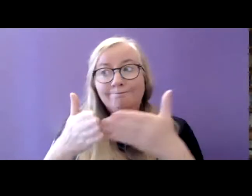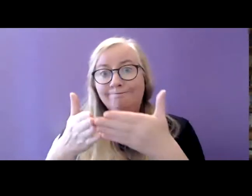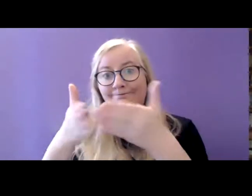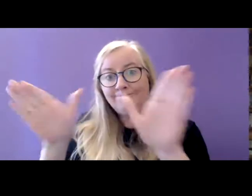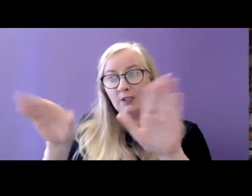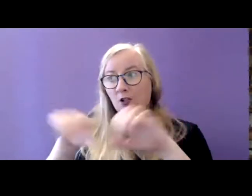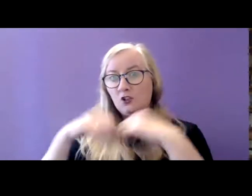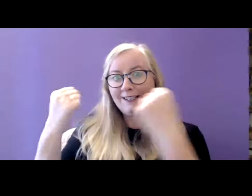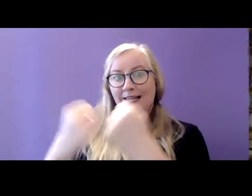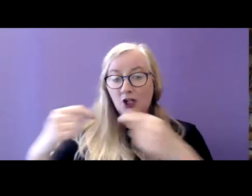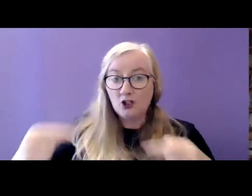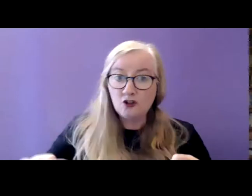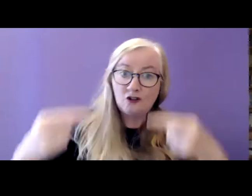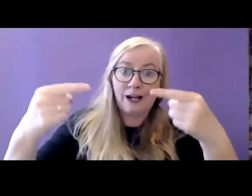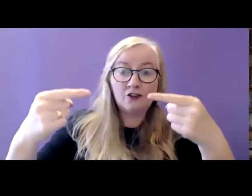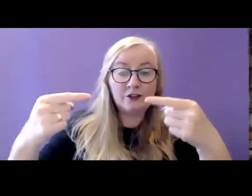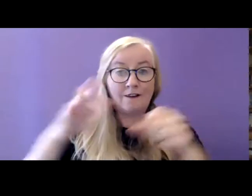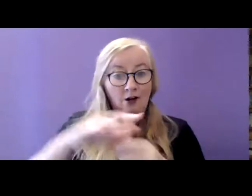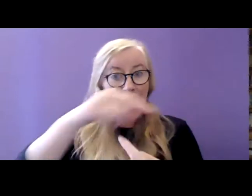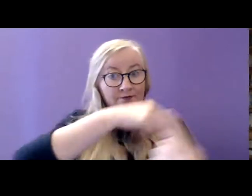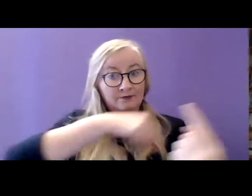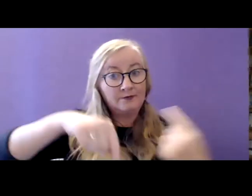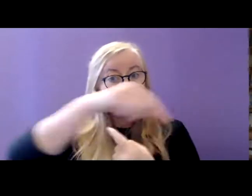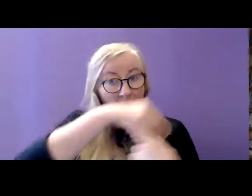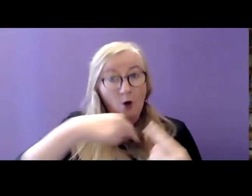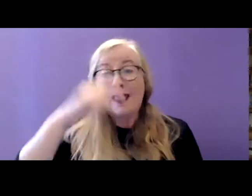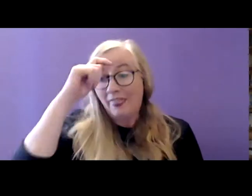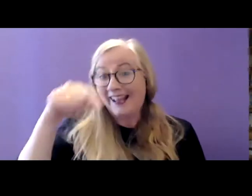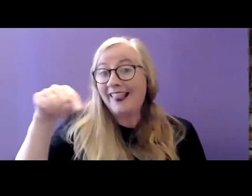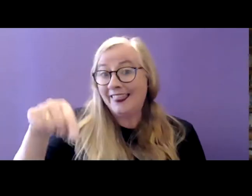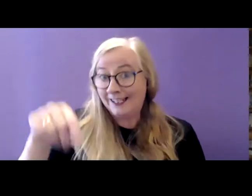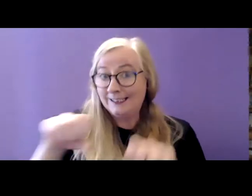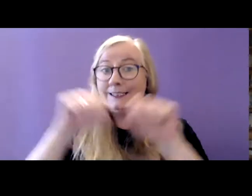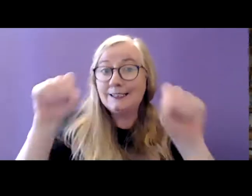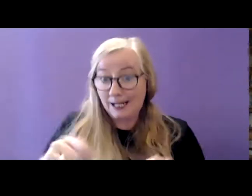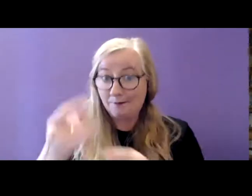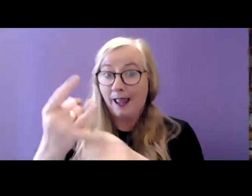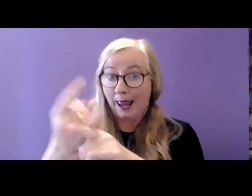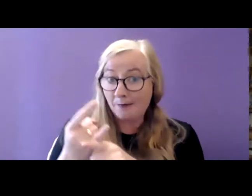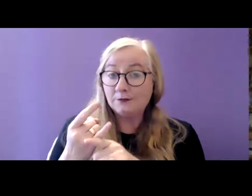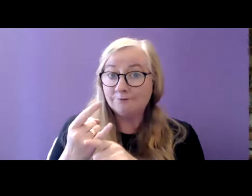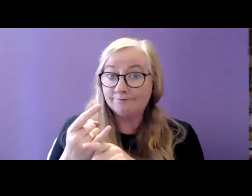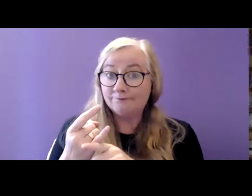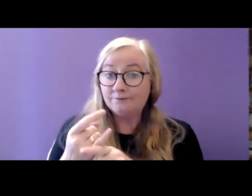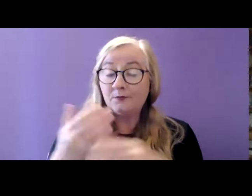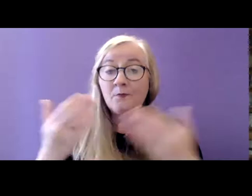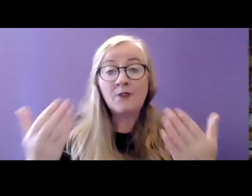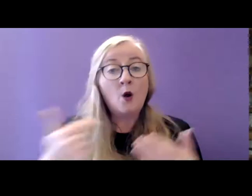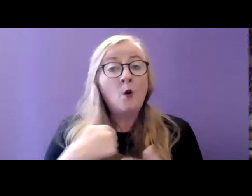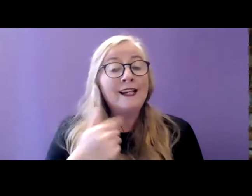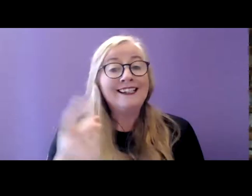challenges that are being experienced and we think this scheme certainly succeeded in doing that. We awarded